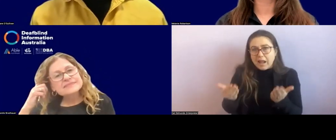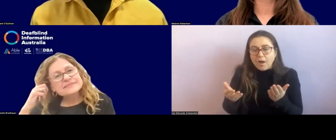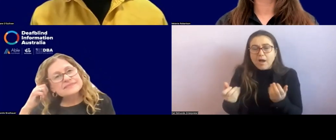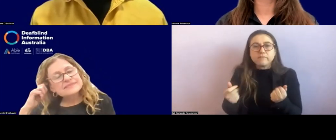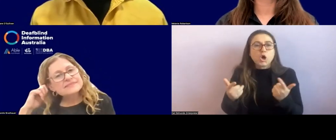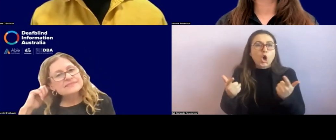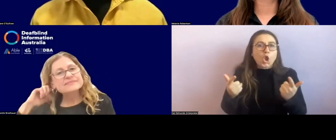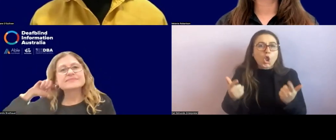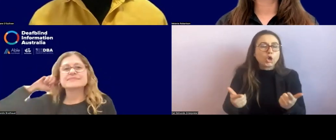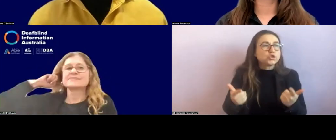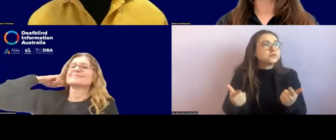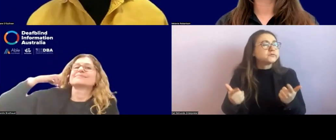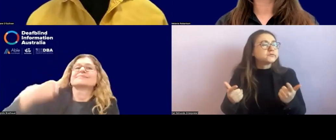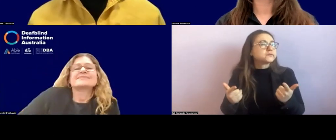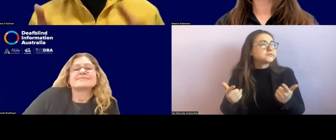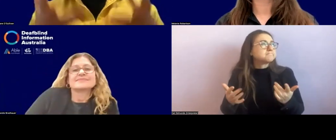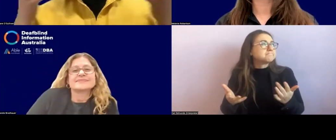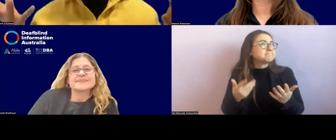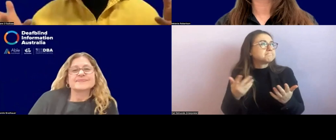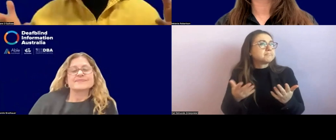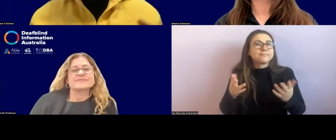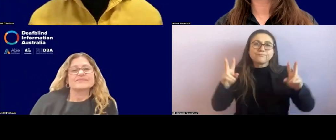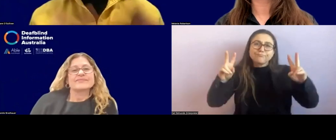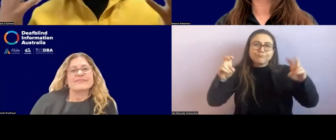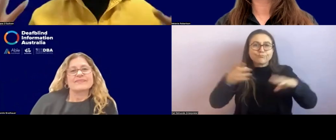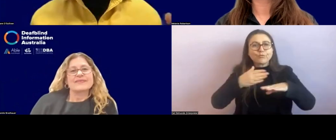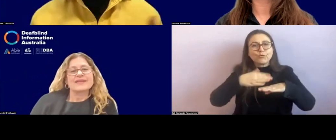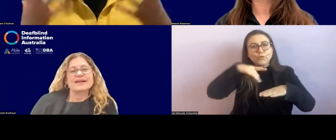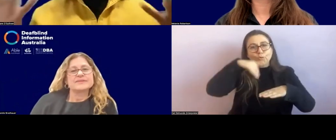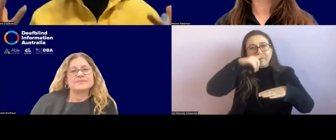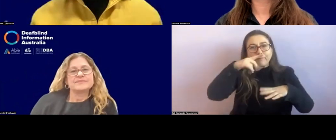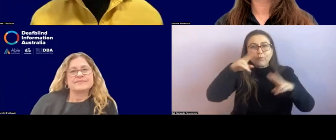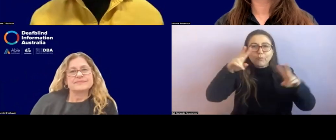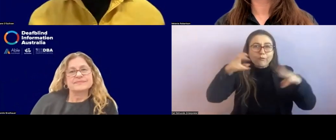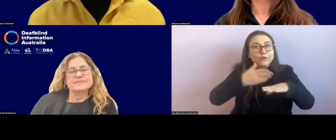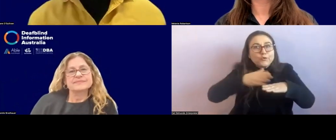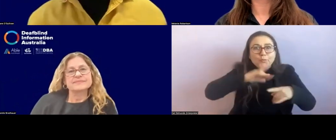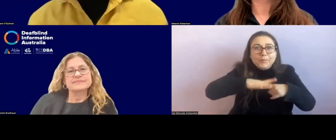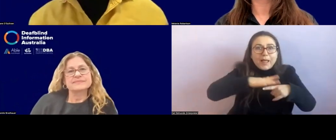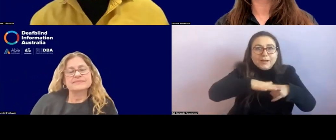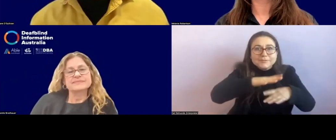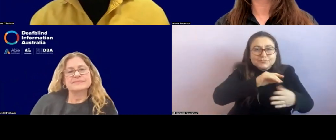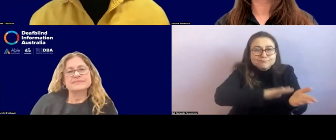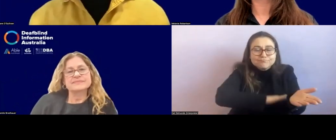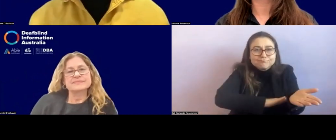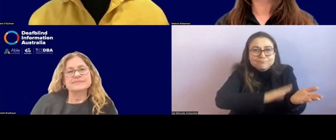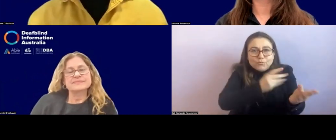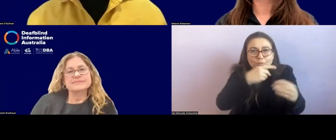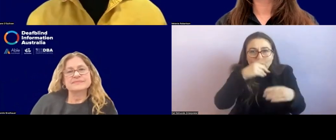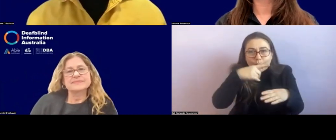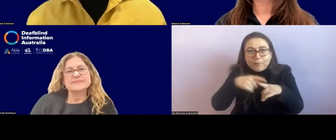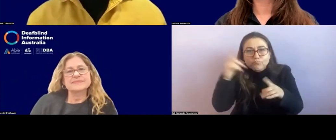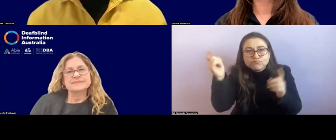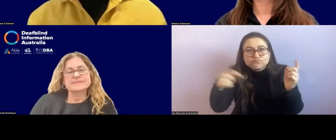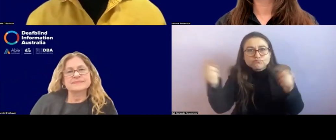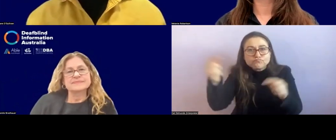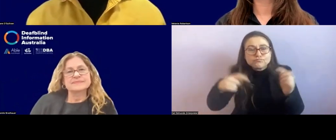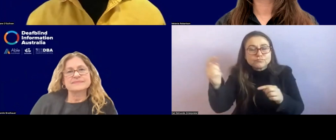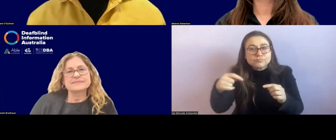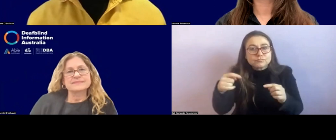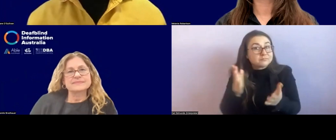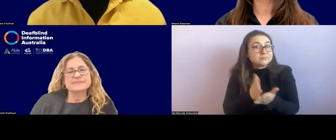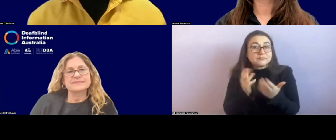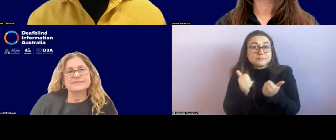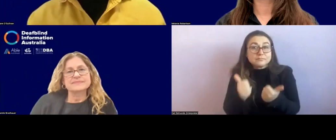I guess, for want of a better expression, new blood, new people, young people coming through, which is great. Um, I know